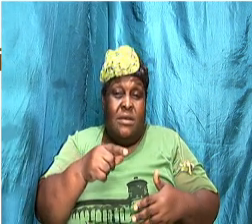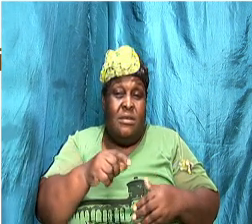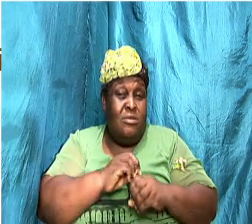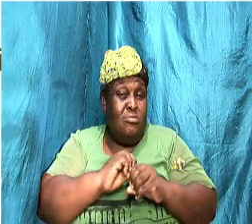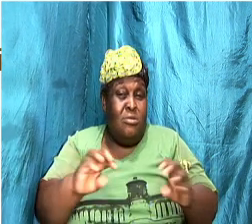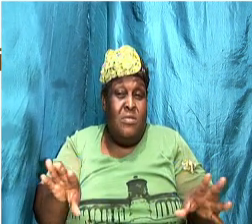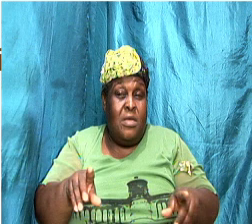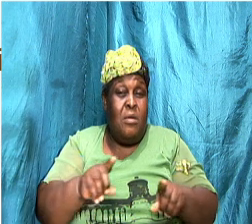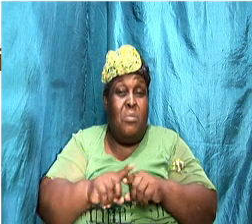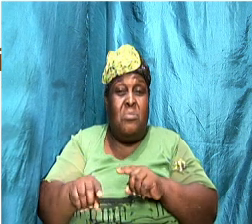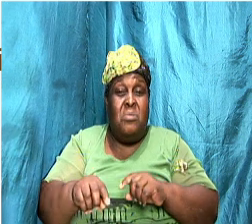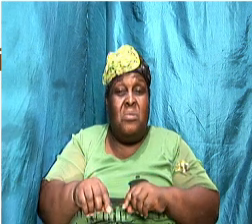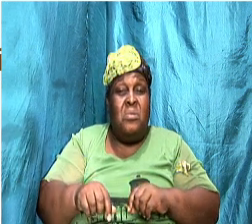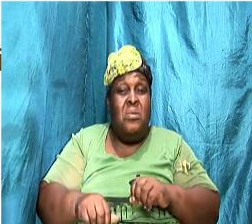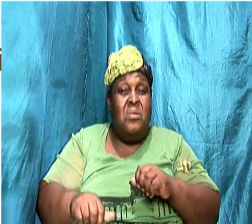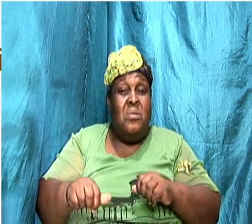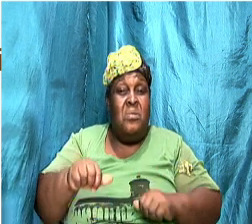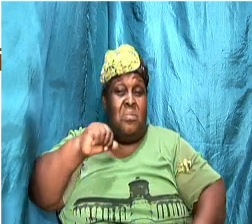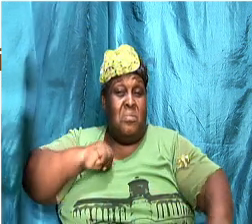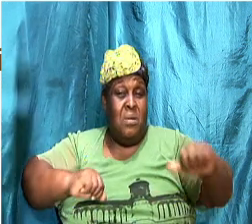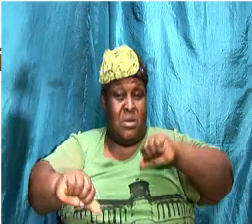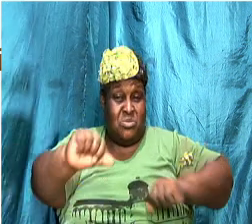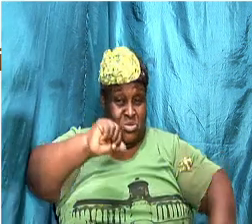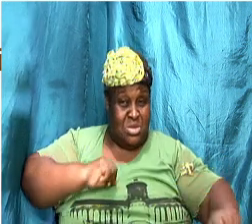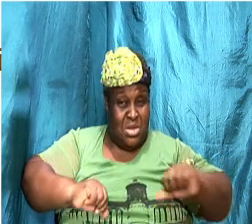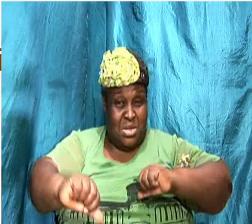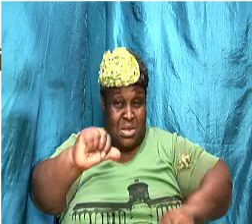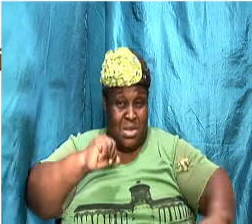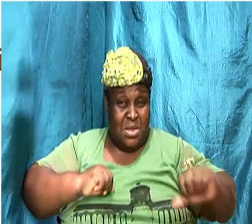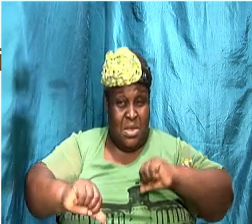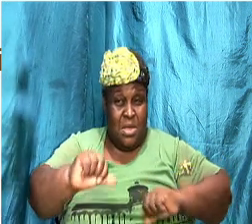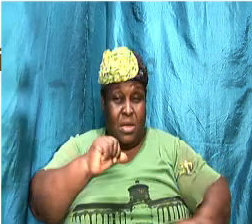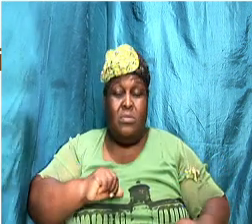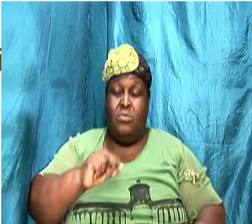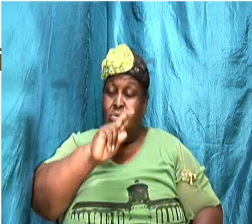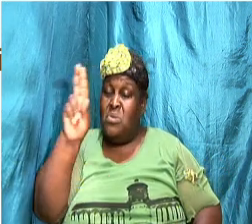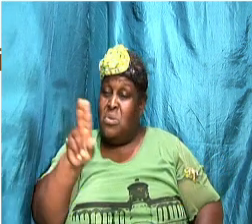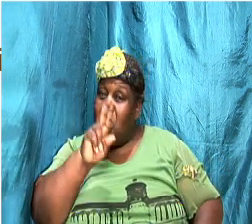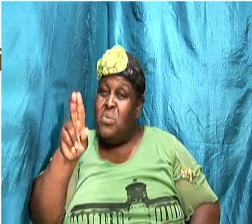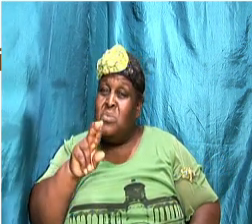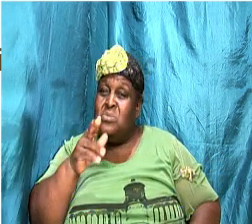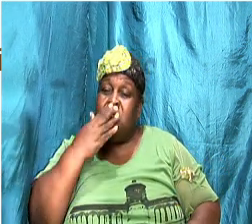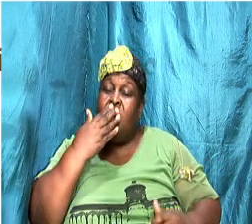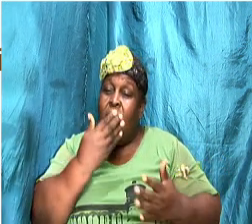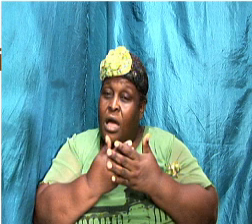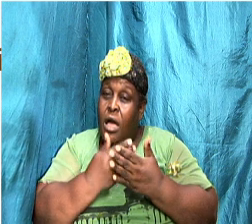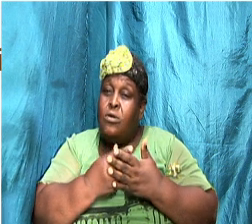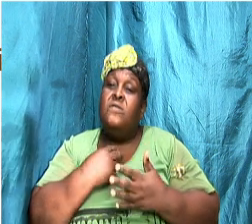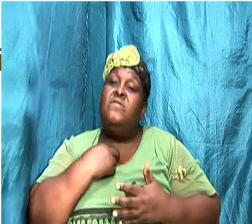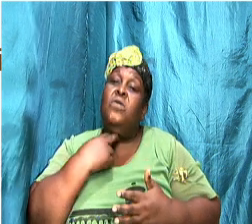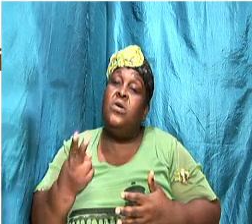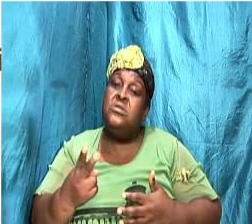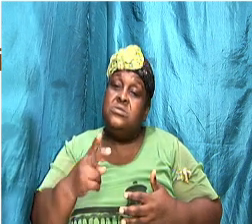Use an appropriate voice. Make sure your volume is correct. Once you raise your voice,